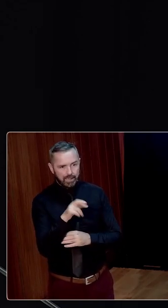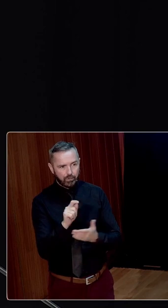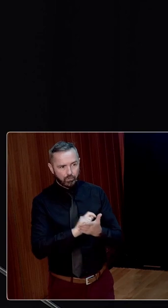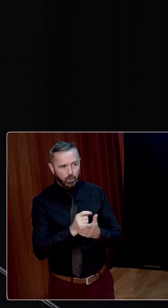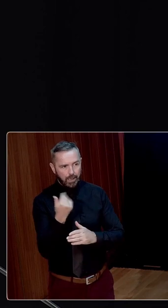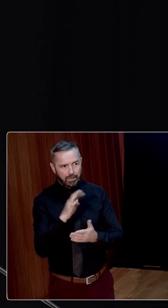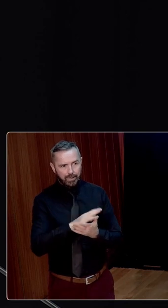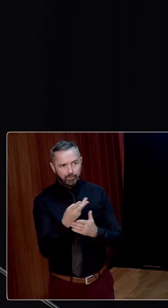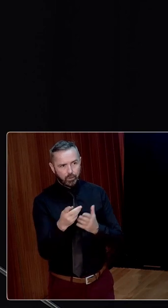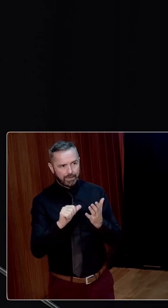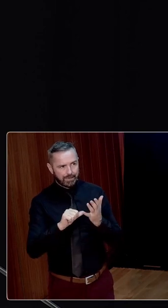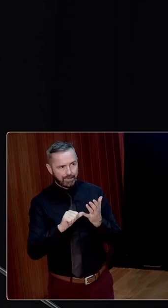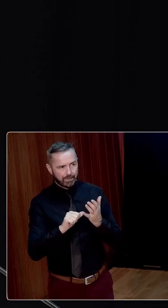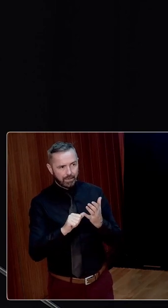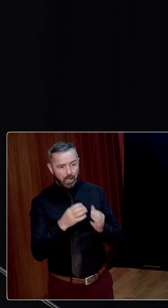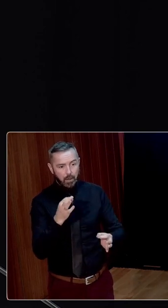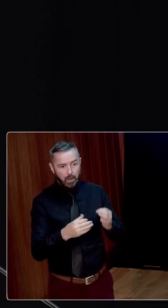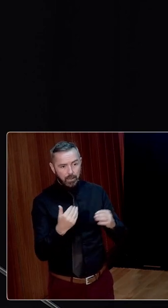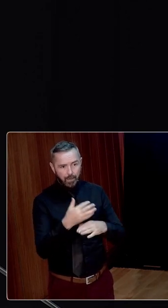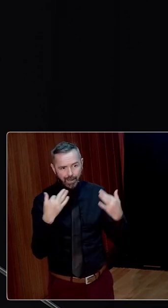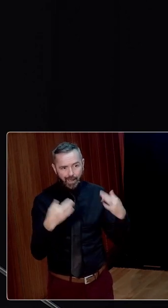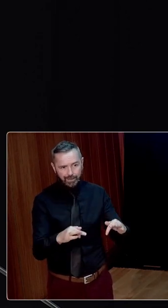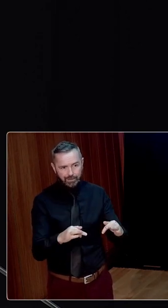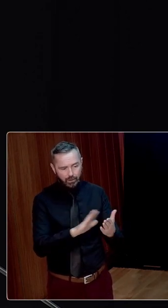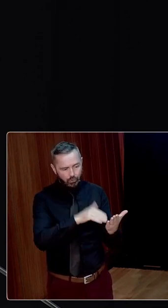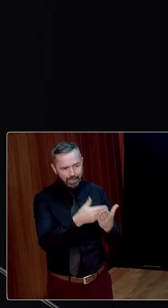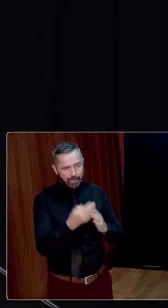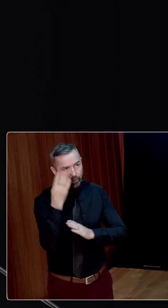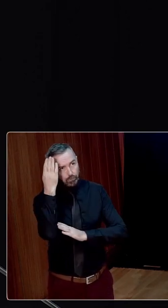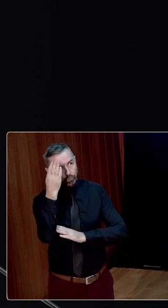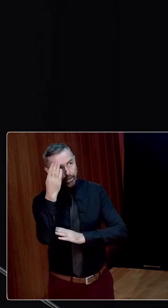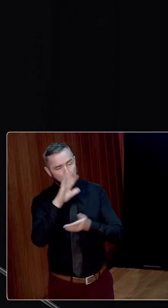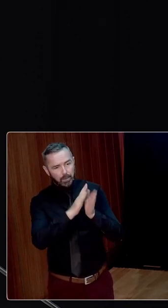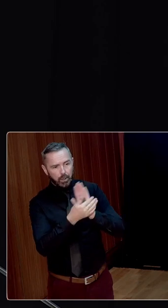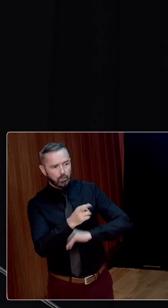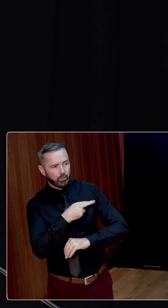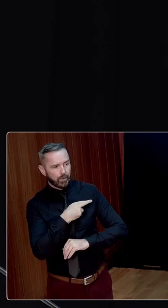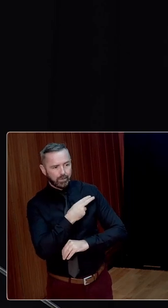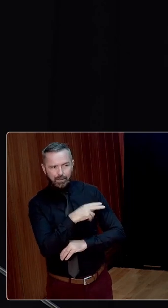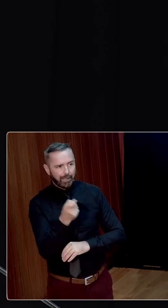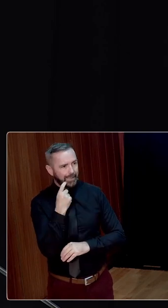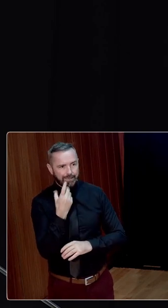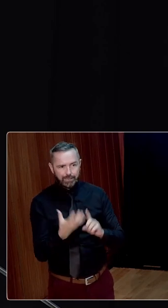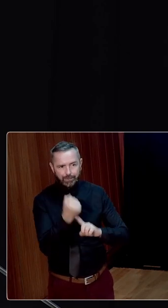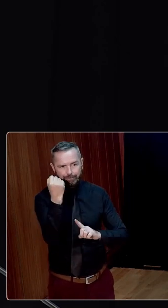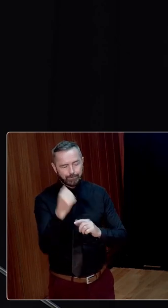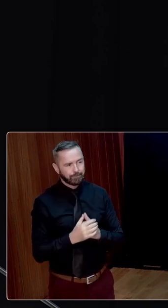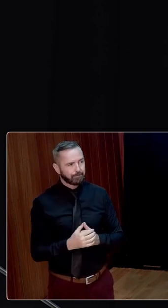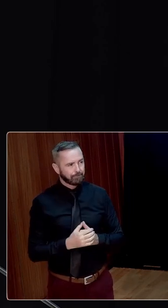memoir, Politicians by Accident, the translation of dreams into realities is no easy task.